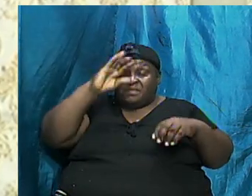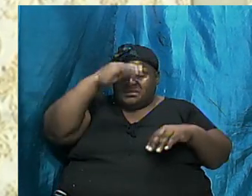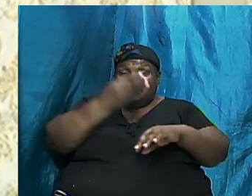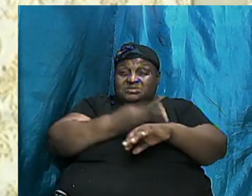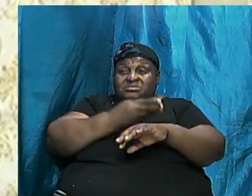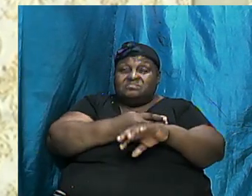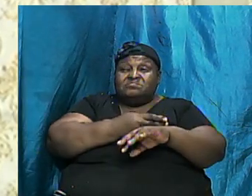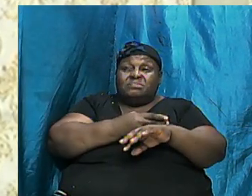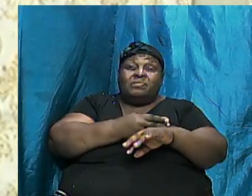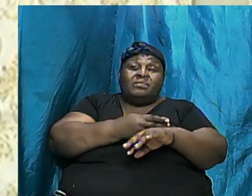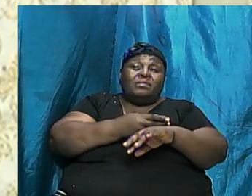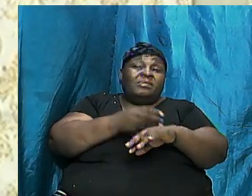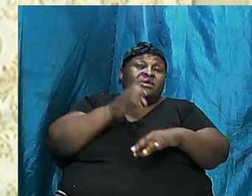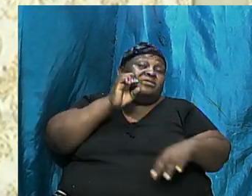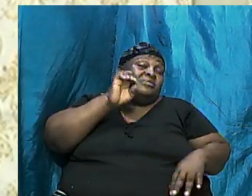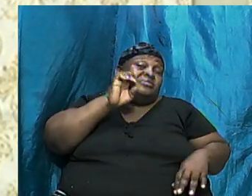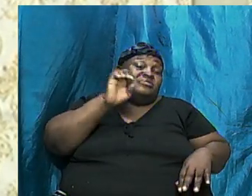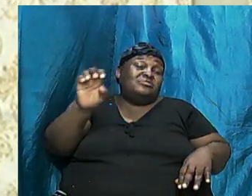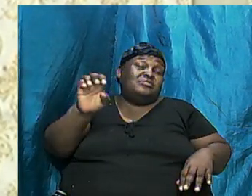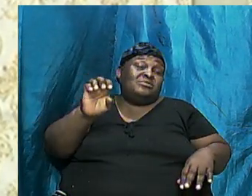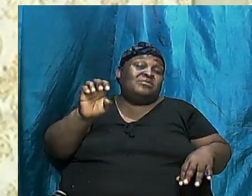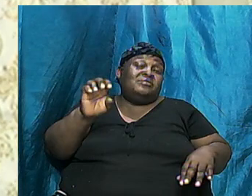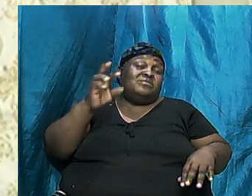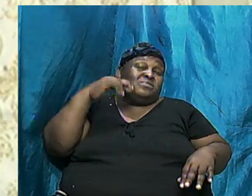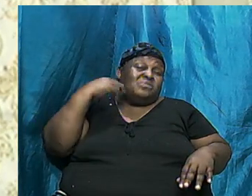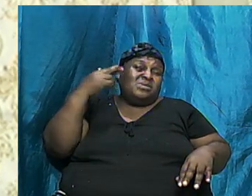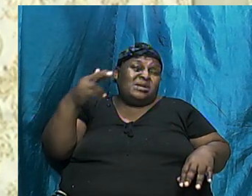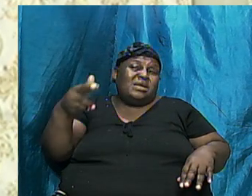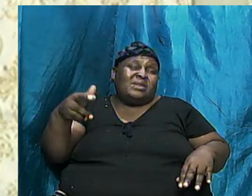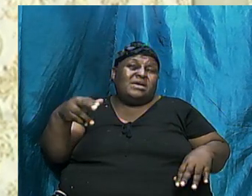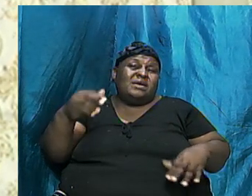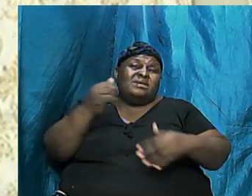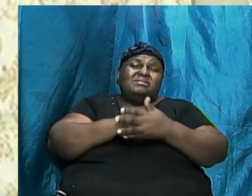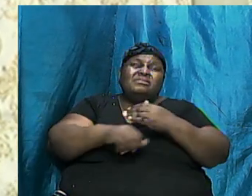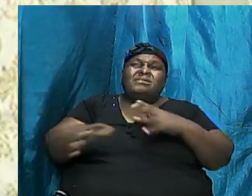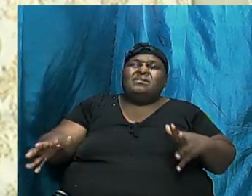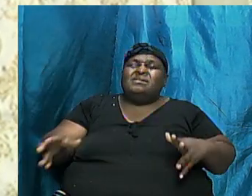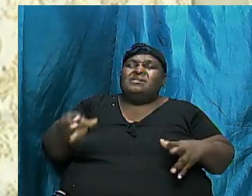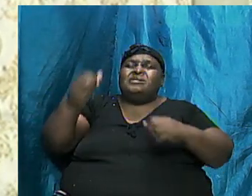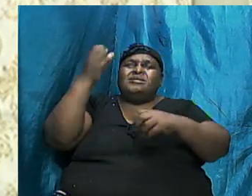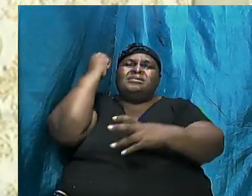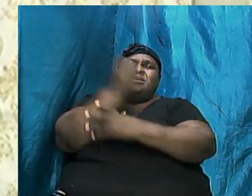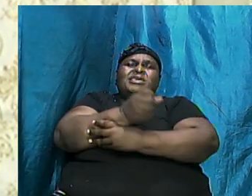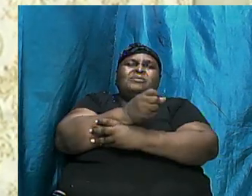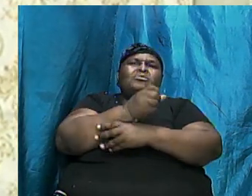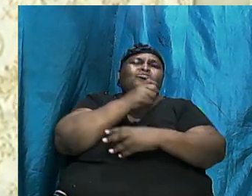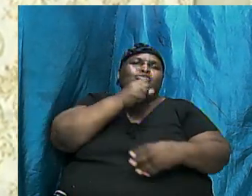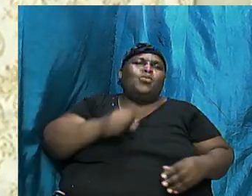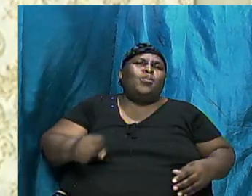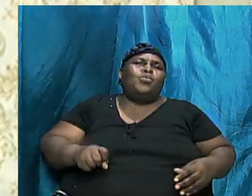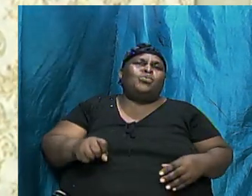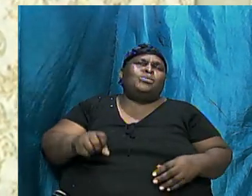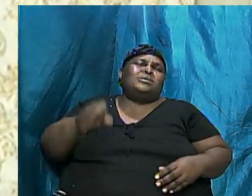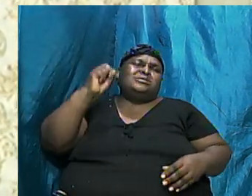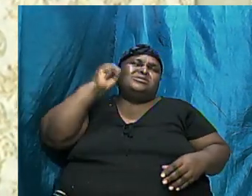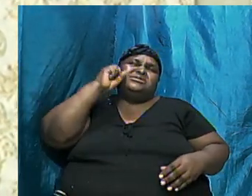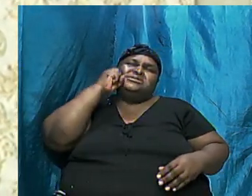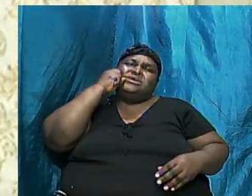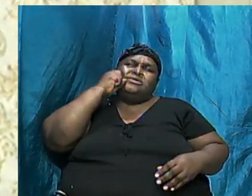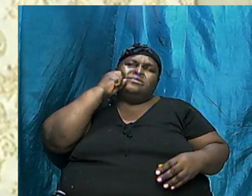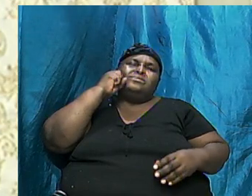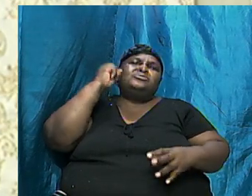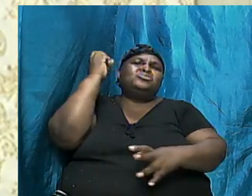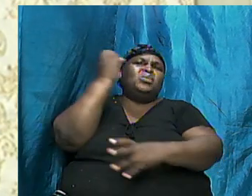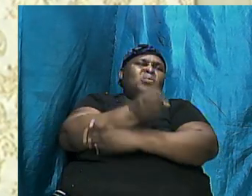She realized That something Was wrong Because Abraham Was no up in age She was no up in age And after